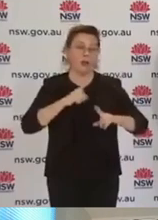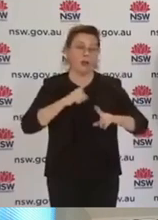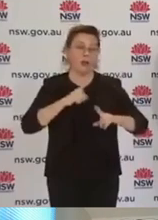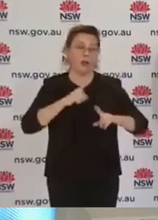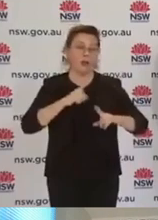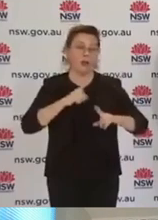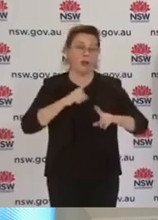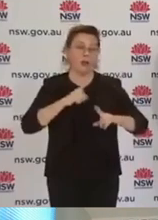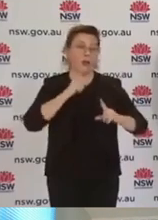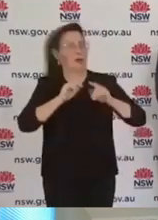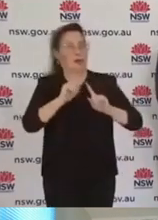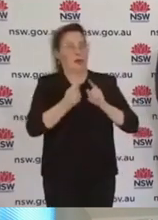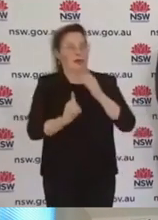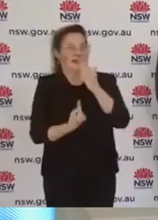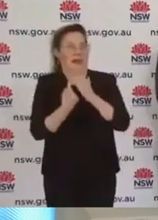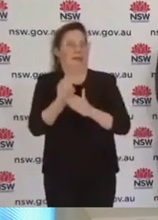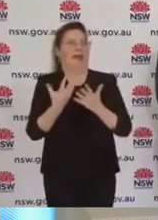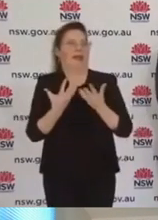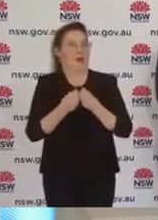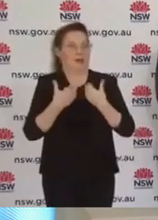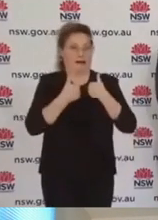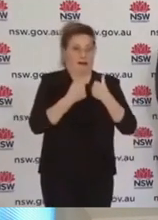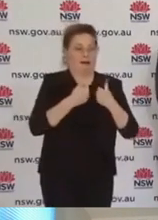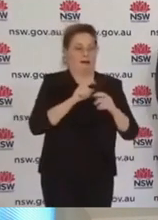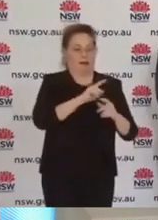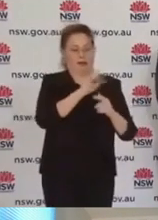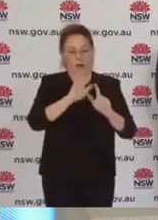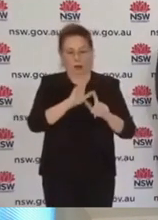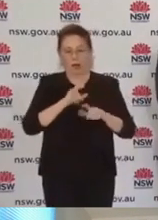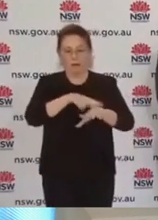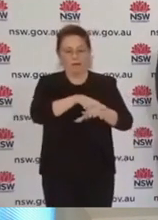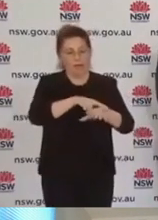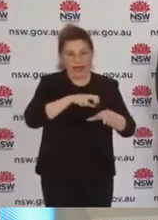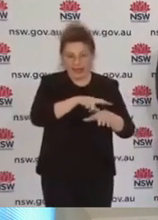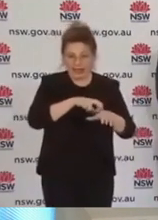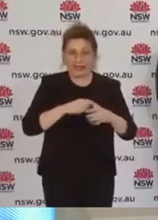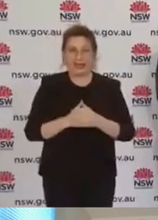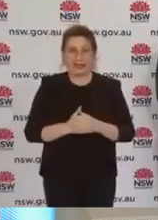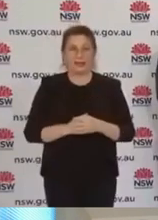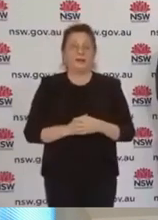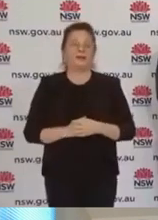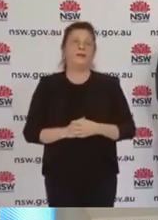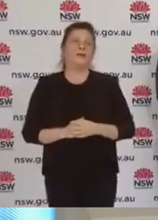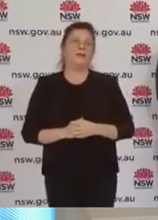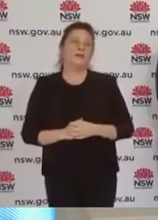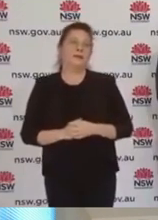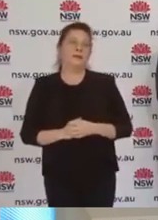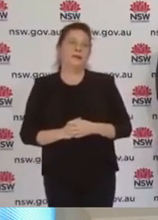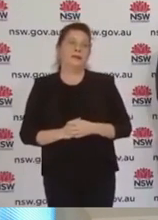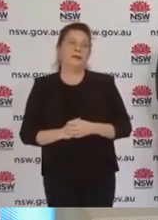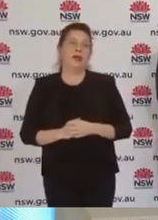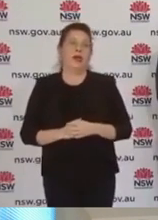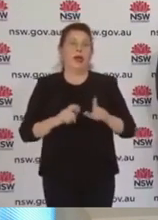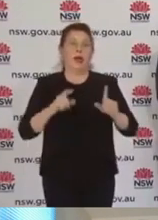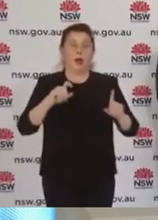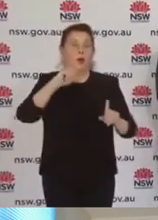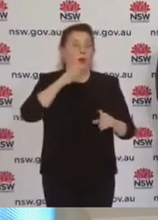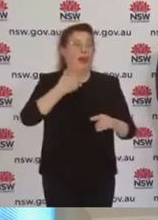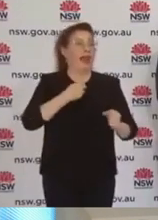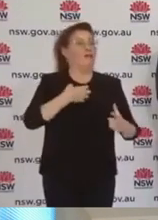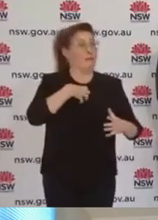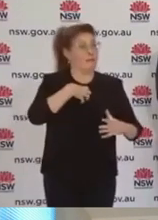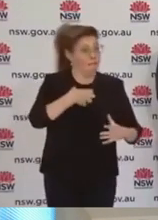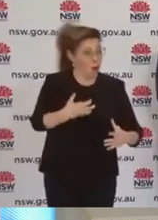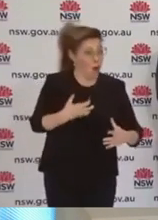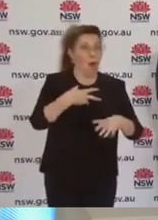get a load of this. Firstly, in relation to police operations, there will be a visible and increased police presence in the